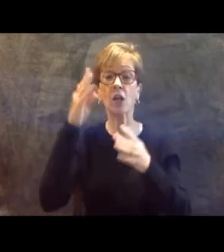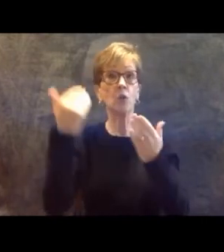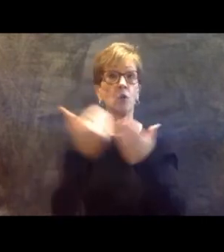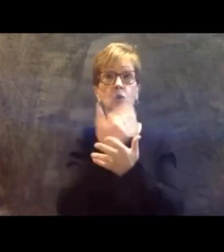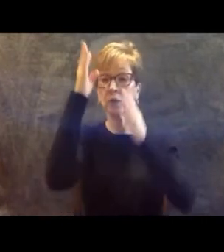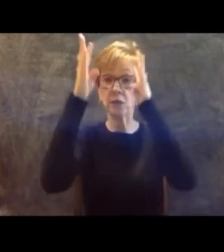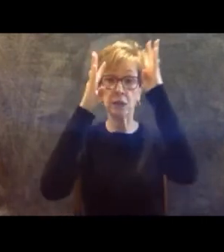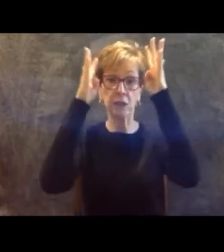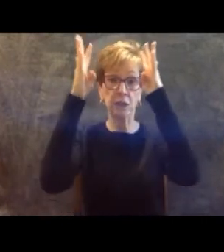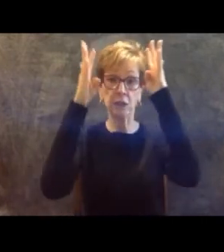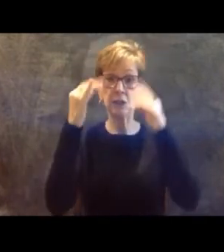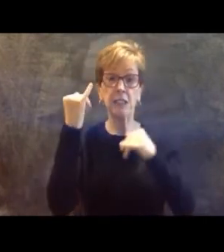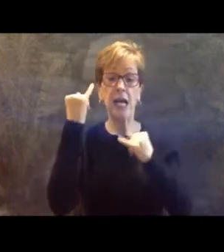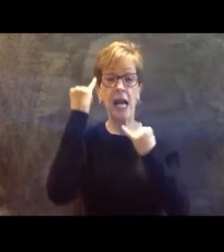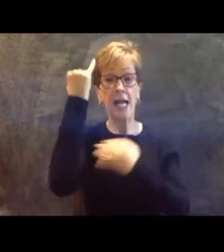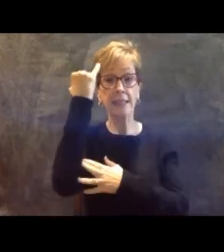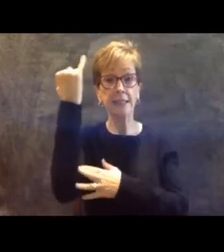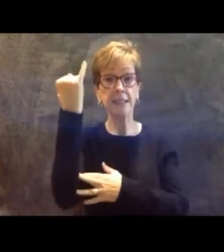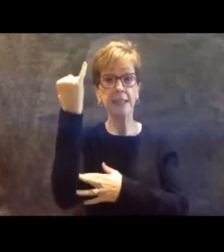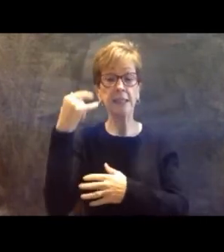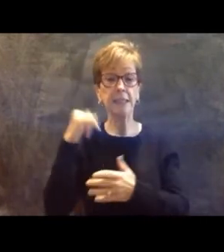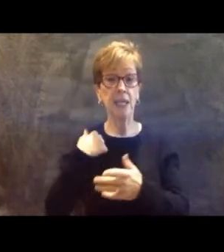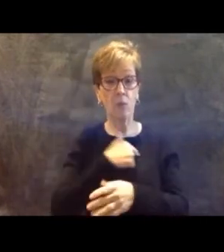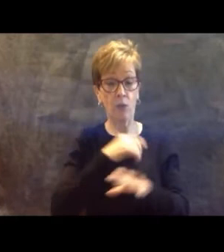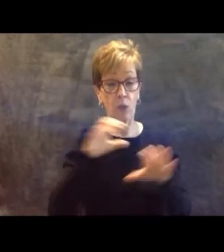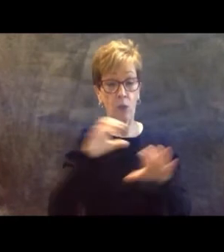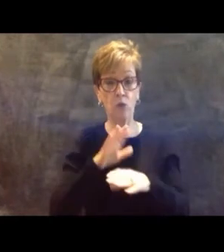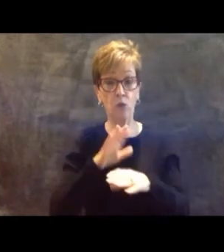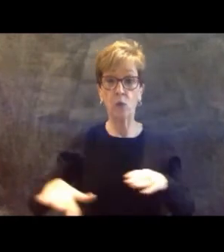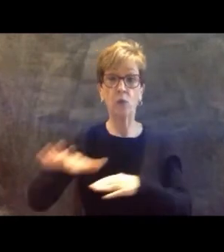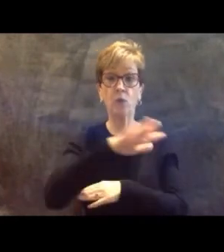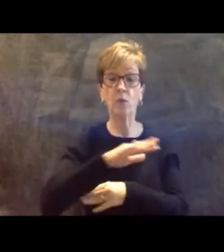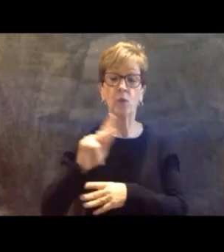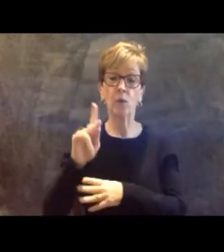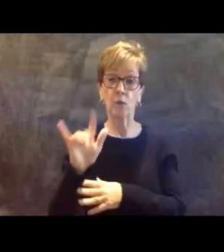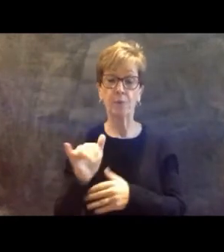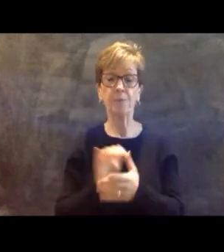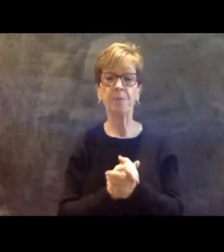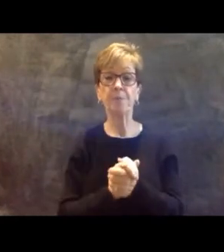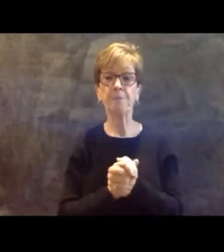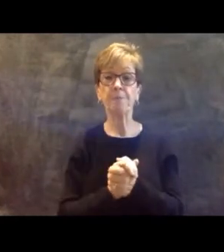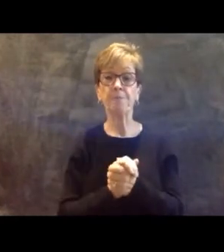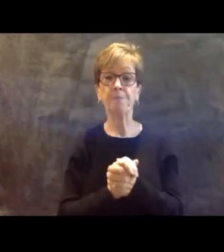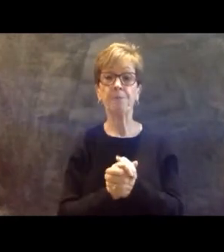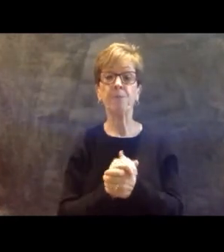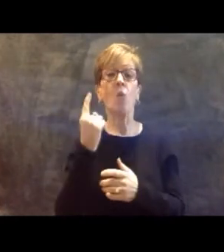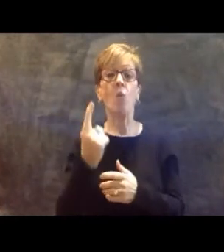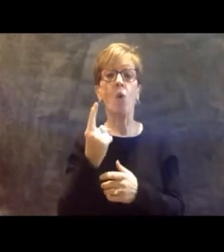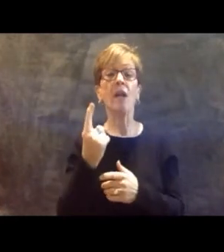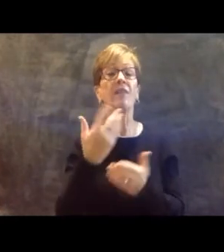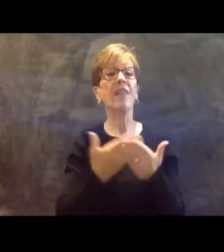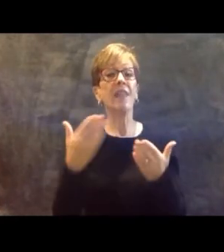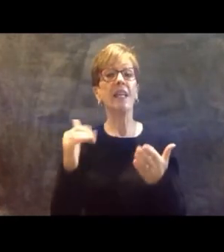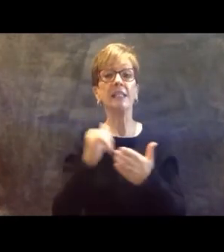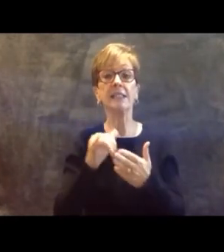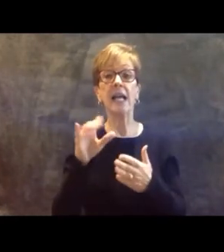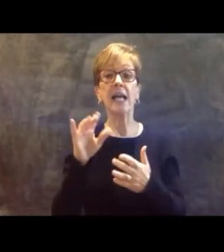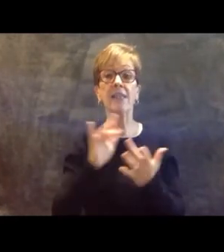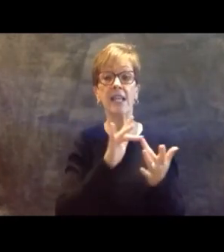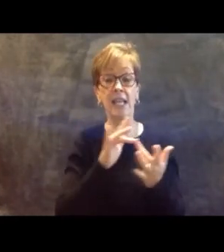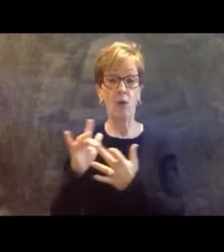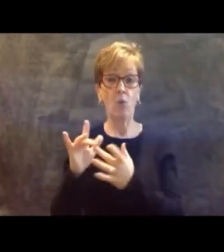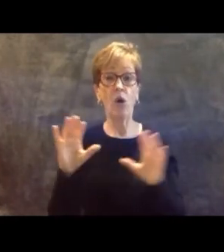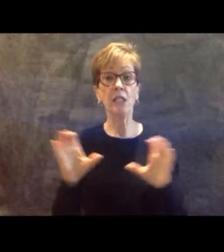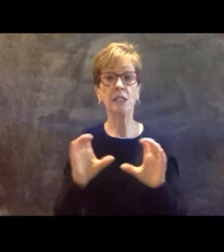are doing throughout the Commonwealth. One of the things that the network has done for us this